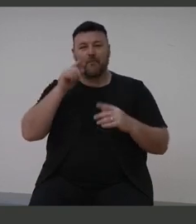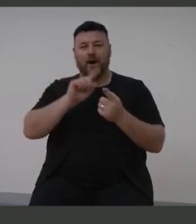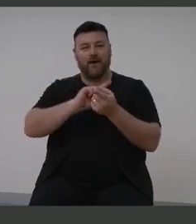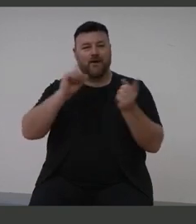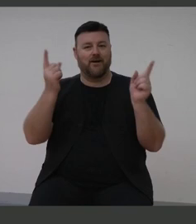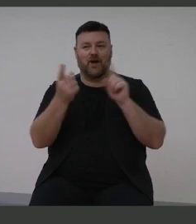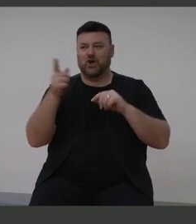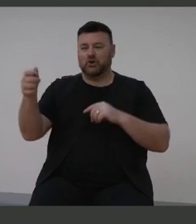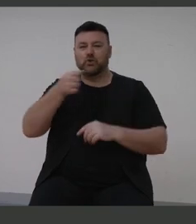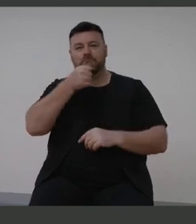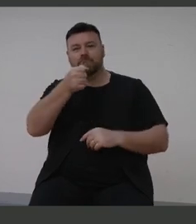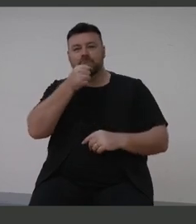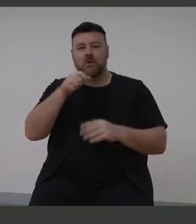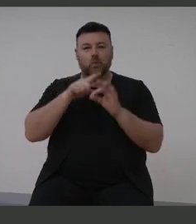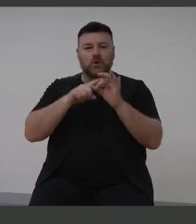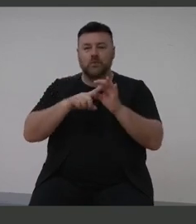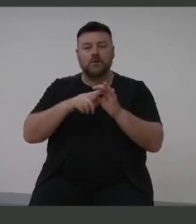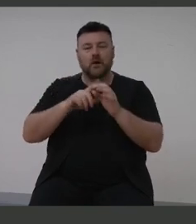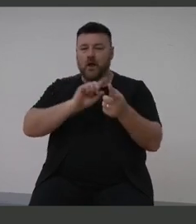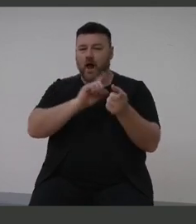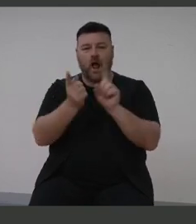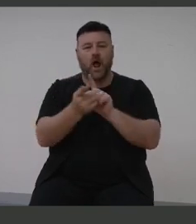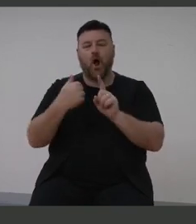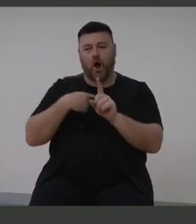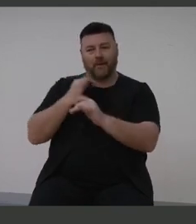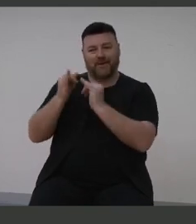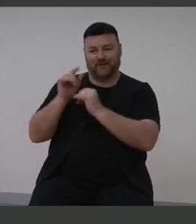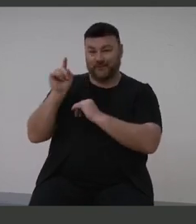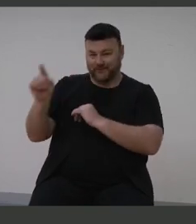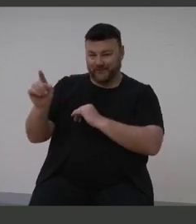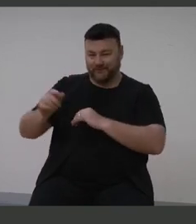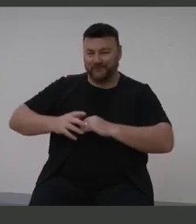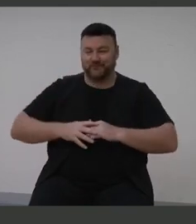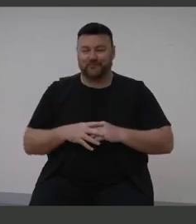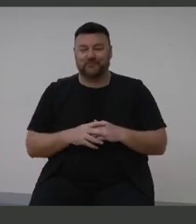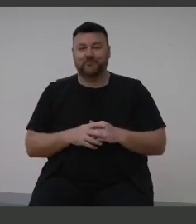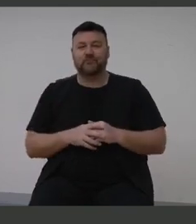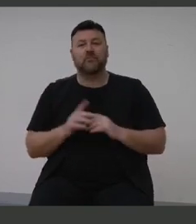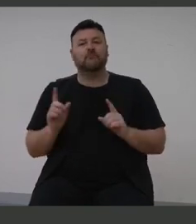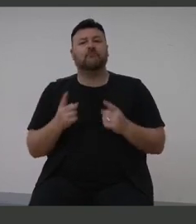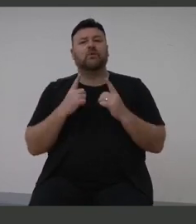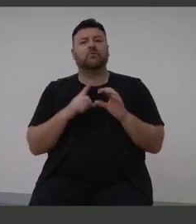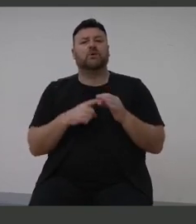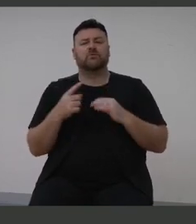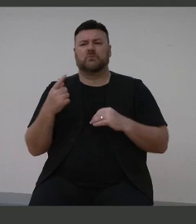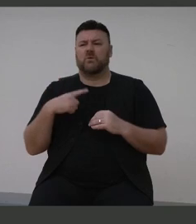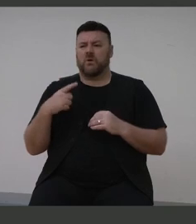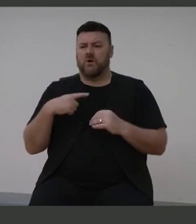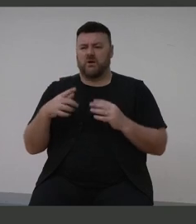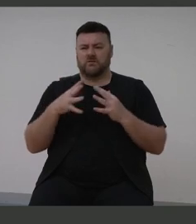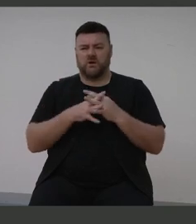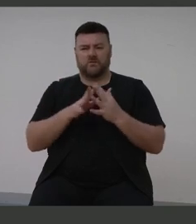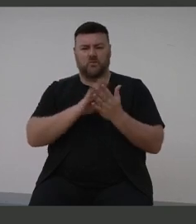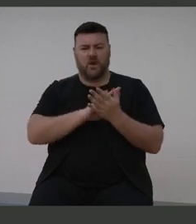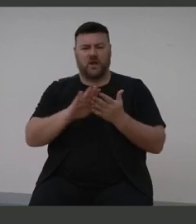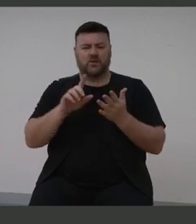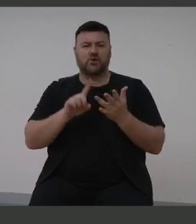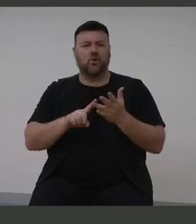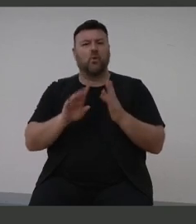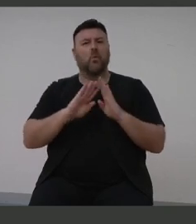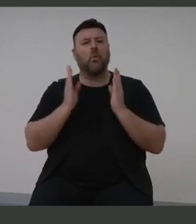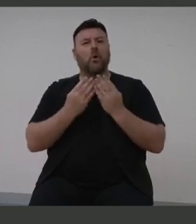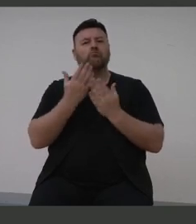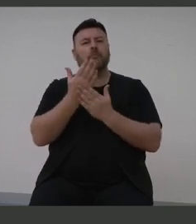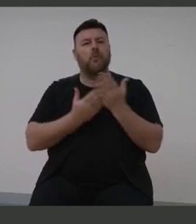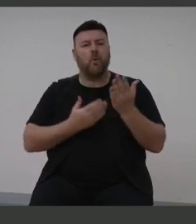ask you the questions. Fantastic. So I'm going to start with the first question. Why is the WHO's World Report on